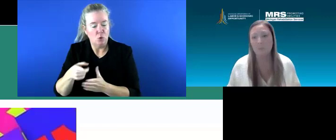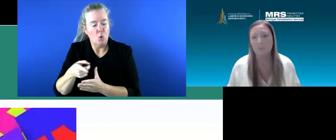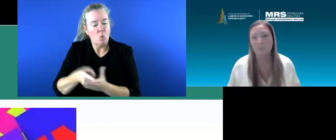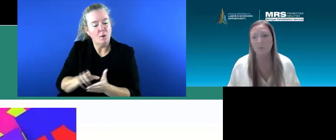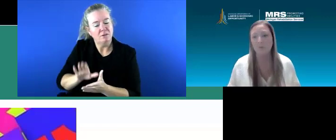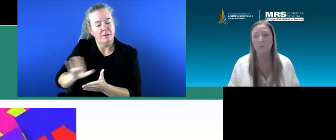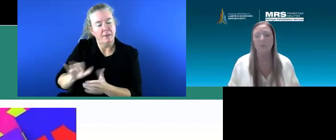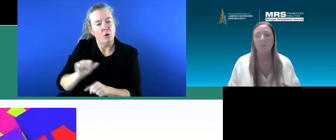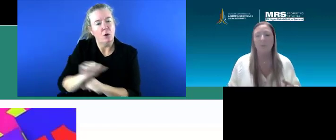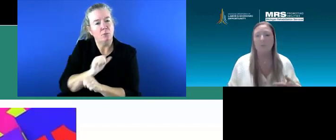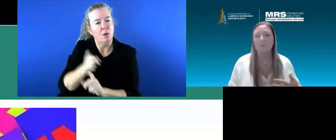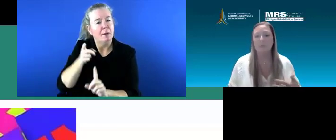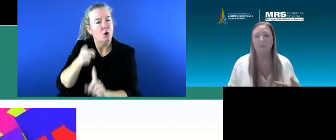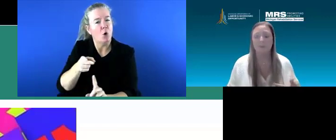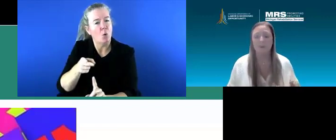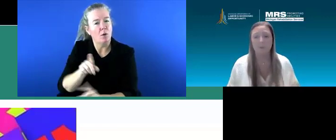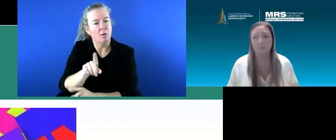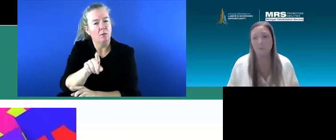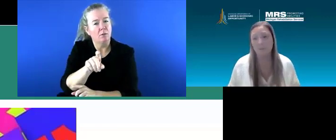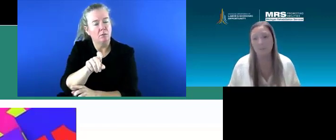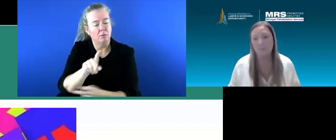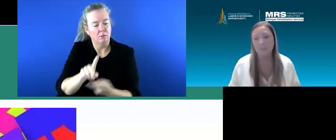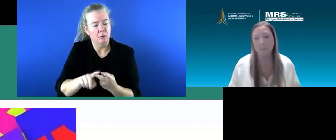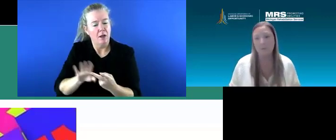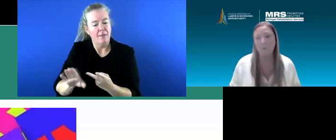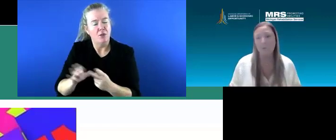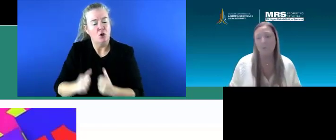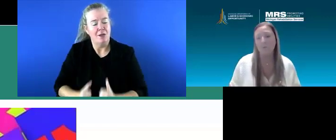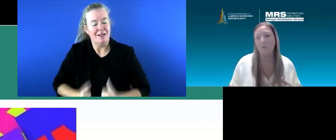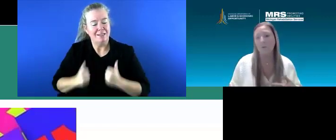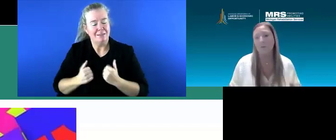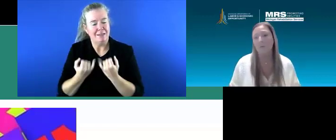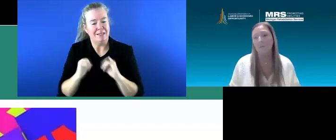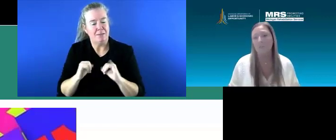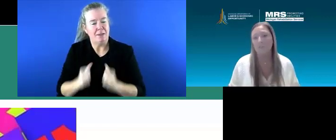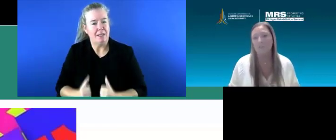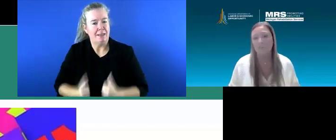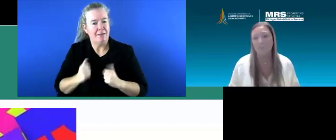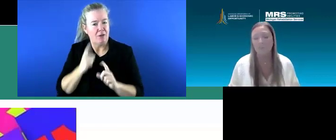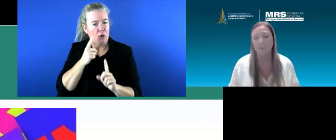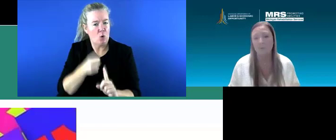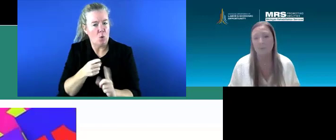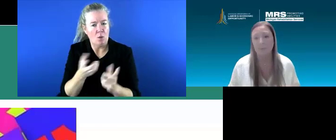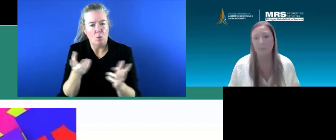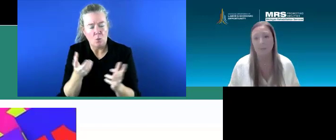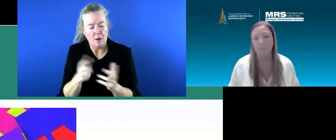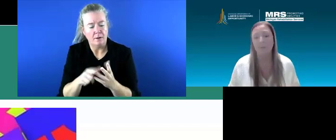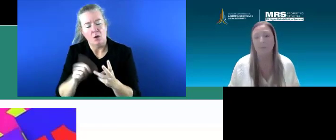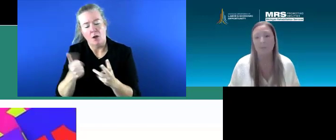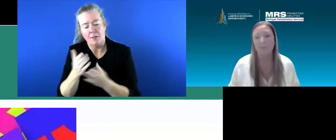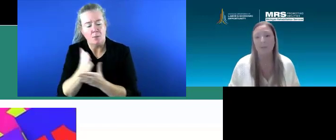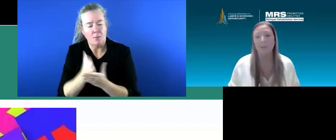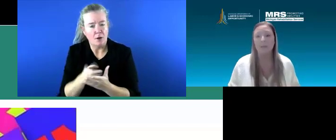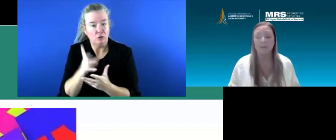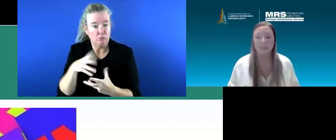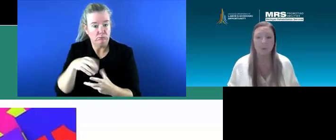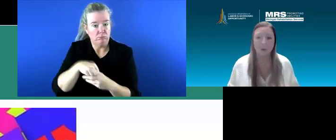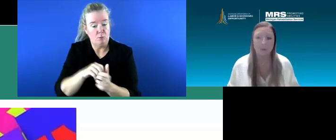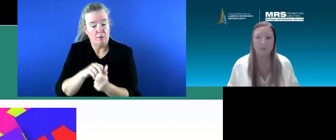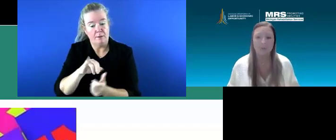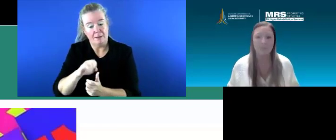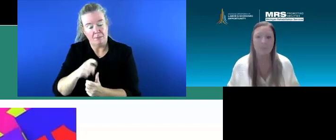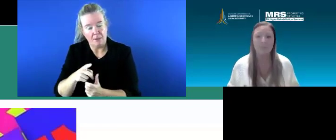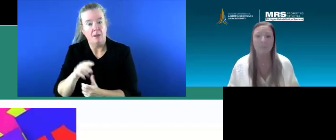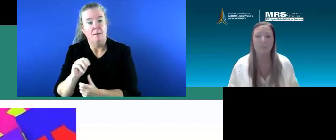employment goal? What's their, you know, independent living goal or any other pieces that you're putting in the IEP? Can